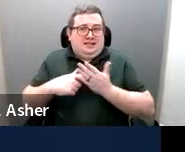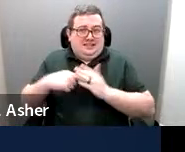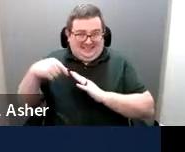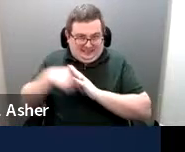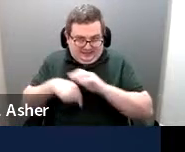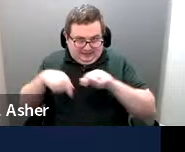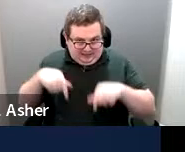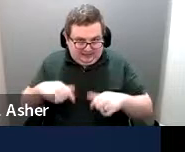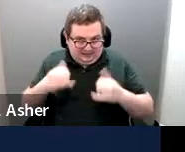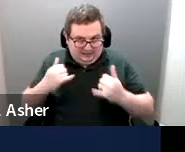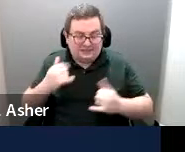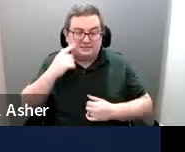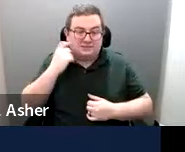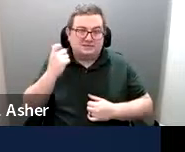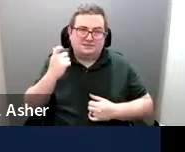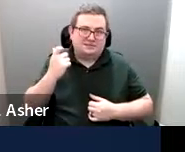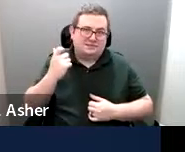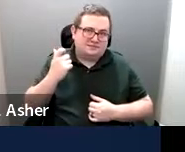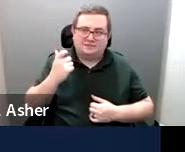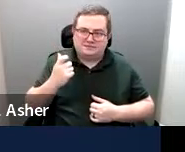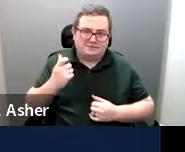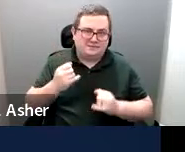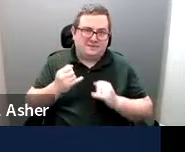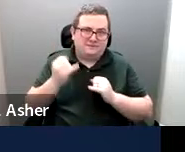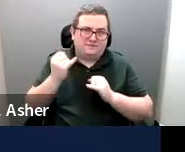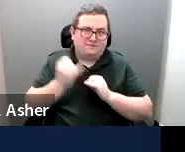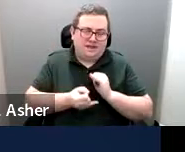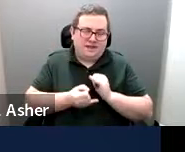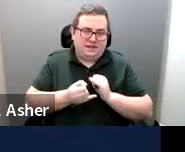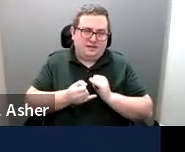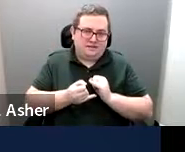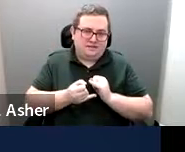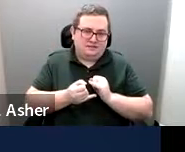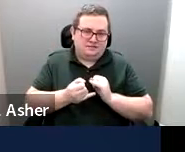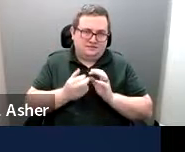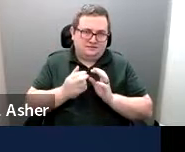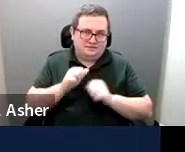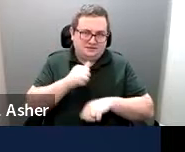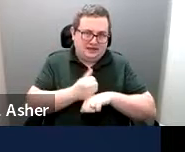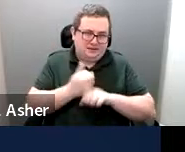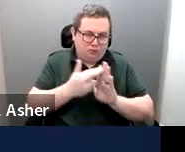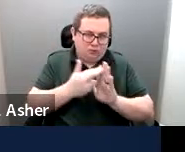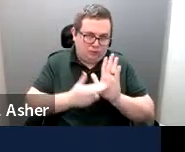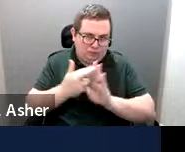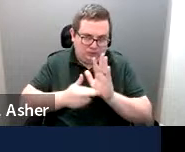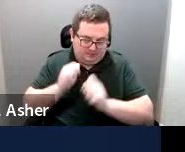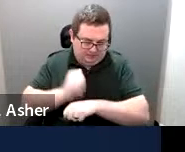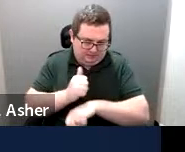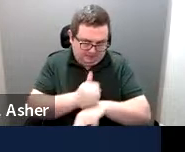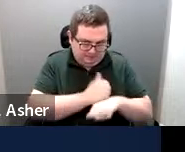because we're, we are in the final throes of rulemaking. Um,